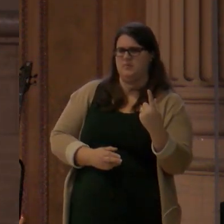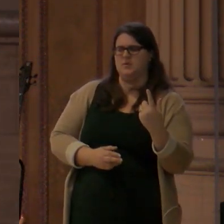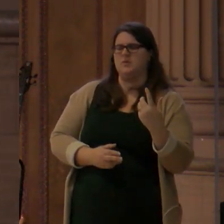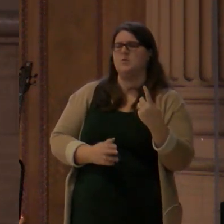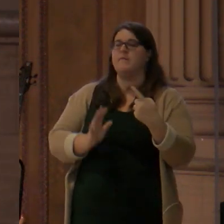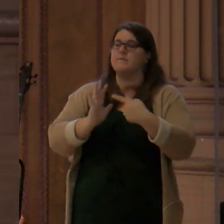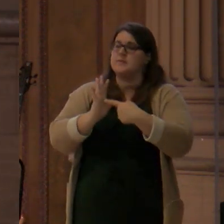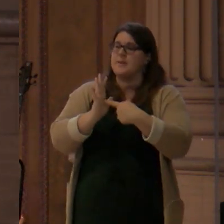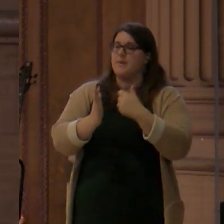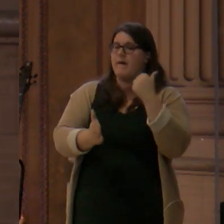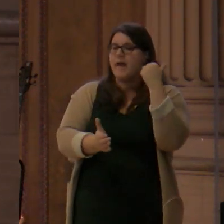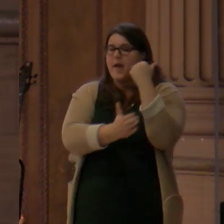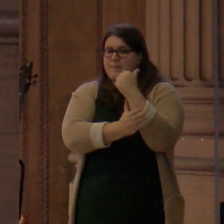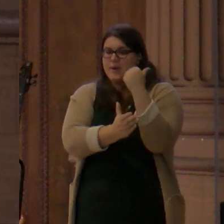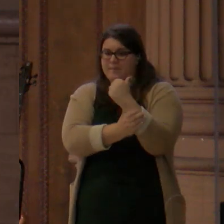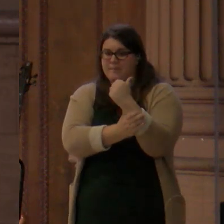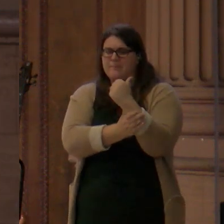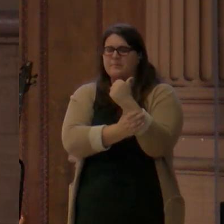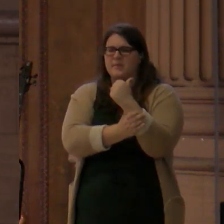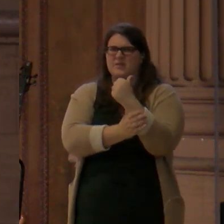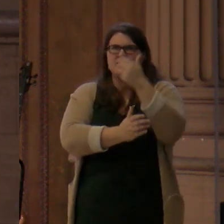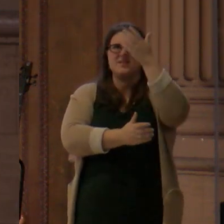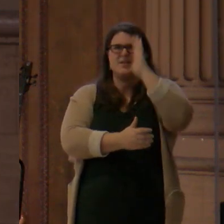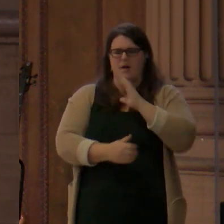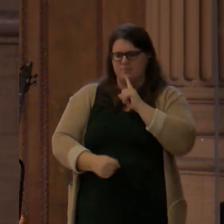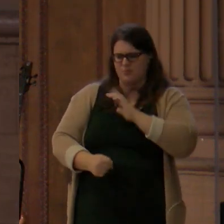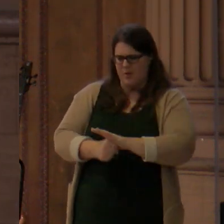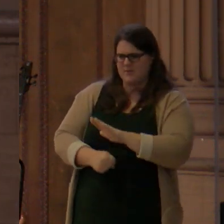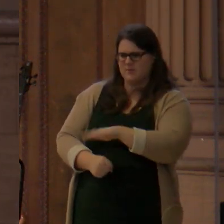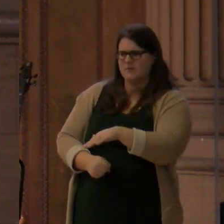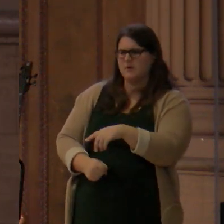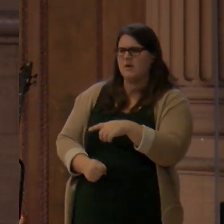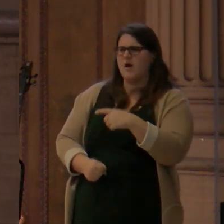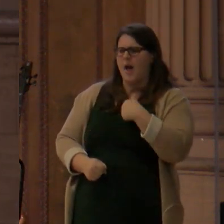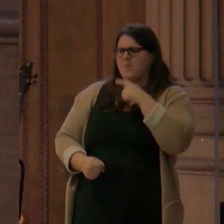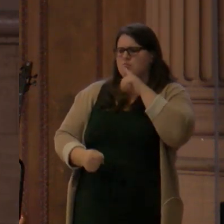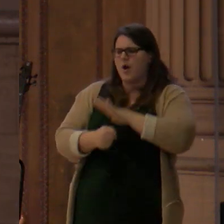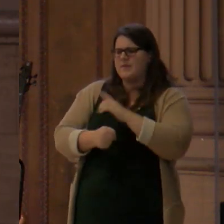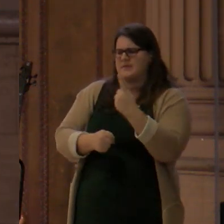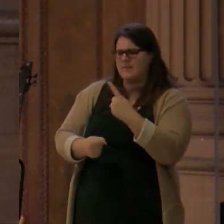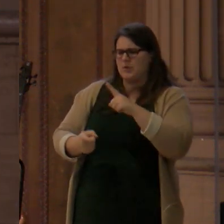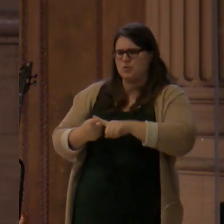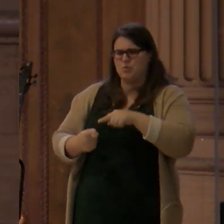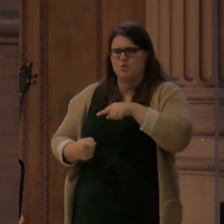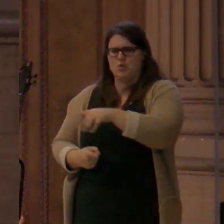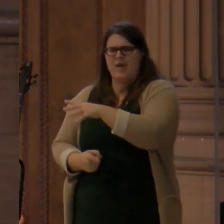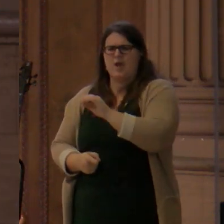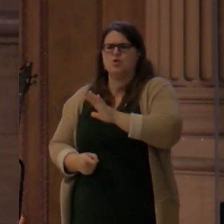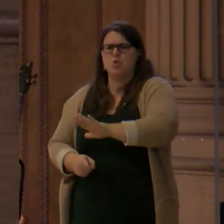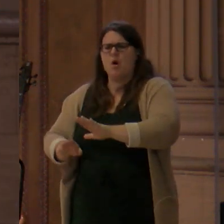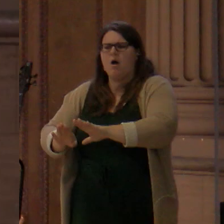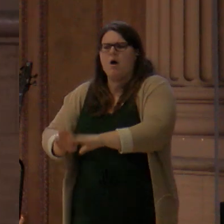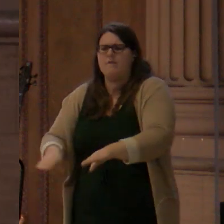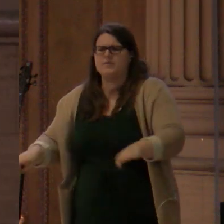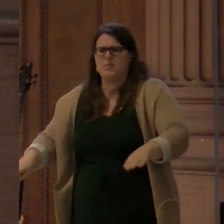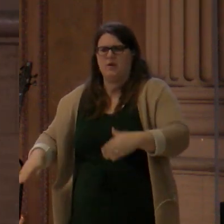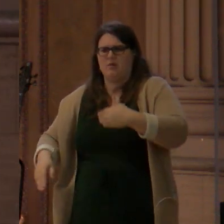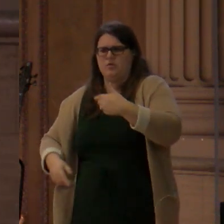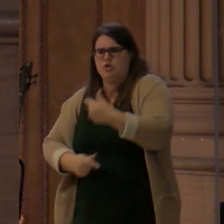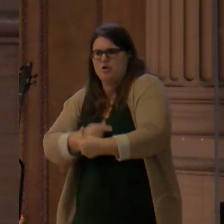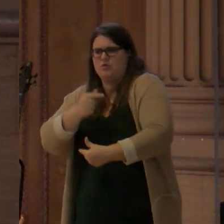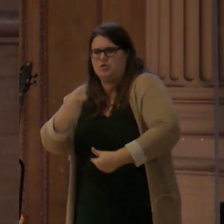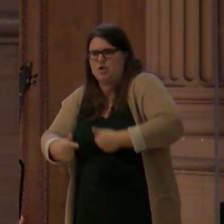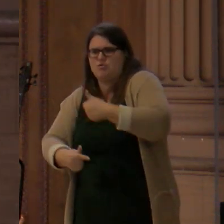Abraham, and this promise is both to him and his offspring. So this idea of a corporate people, this